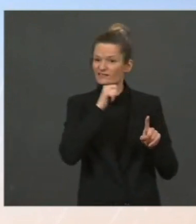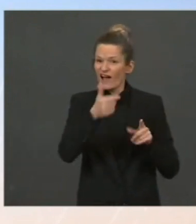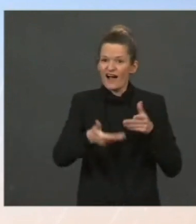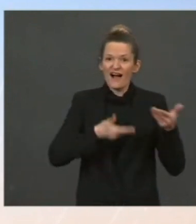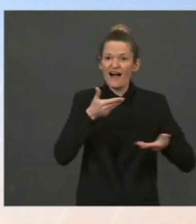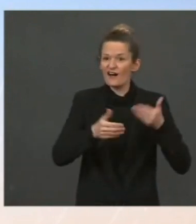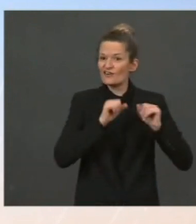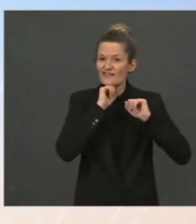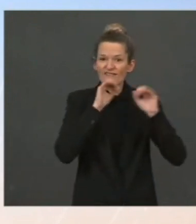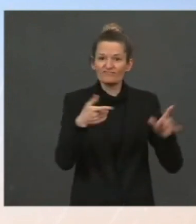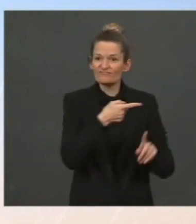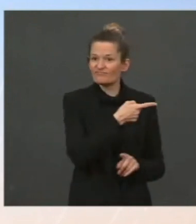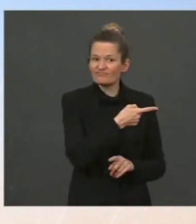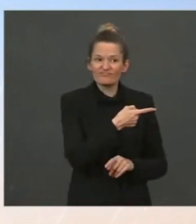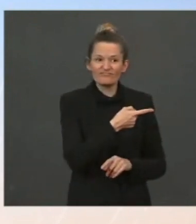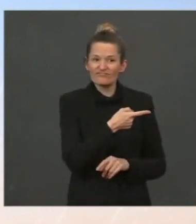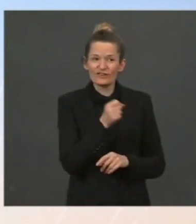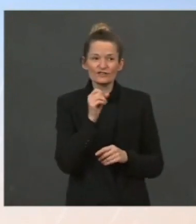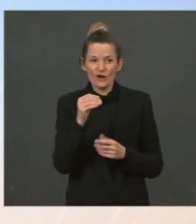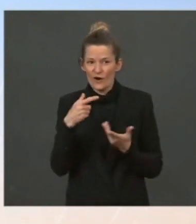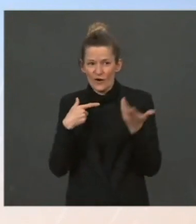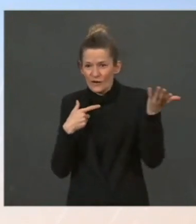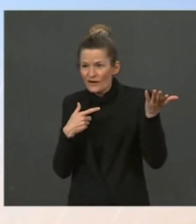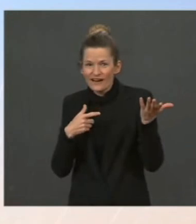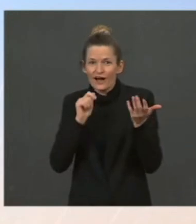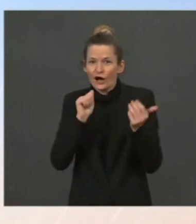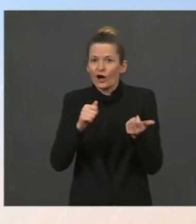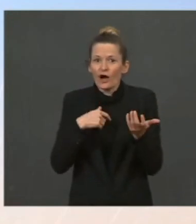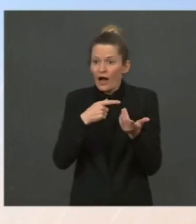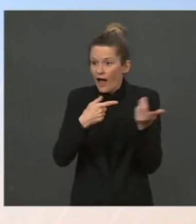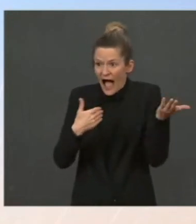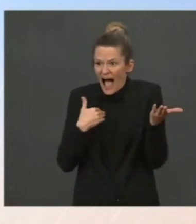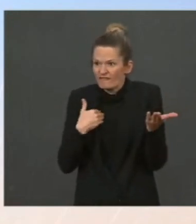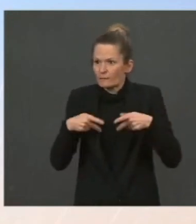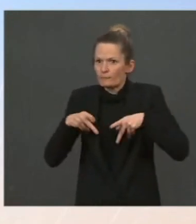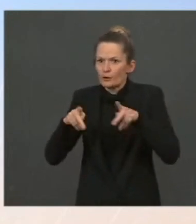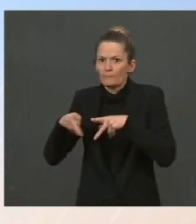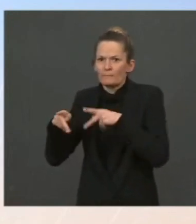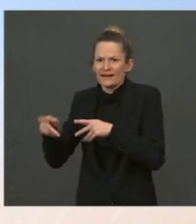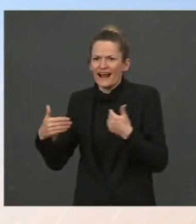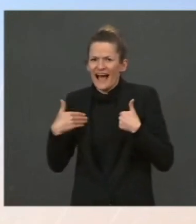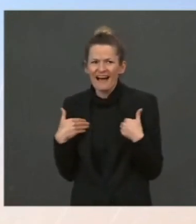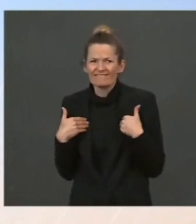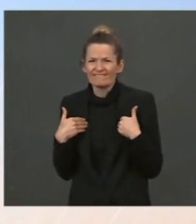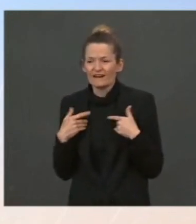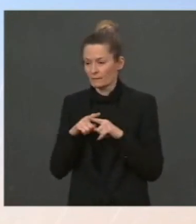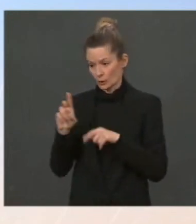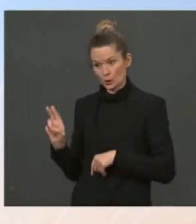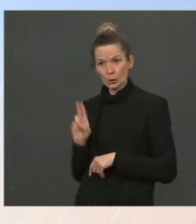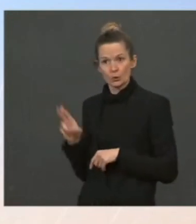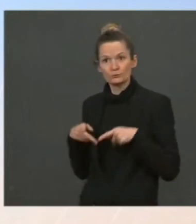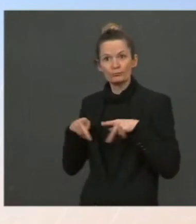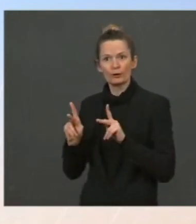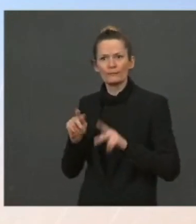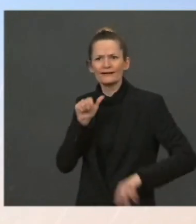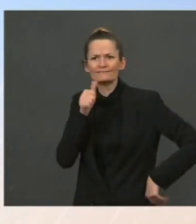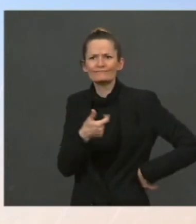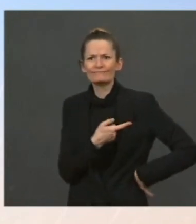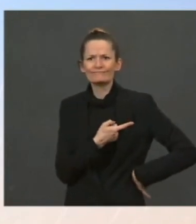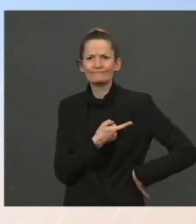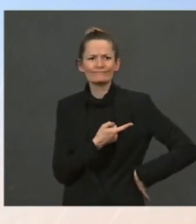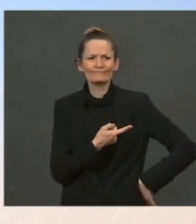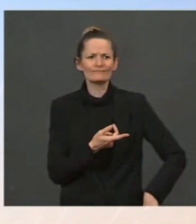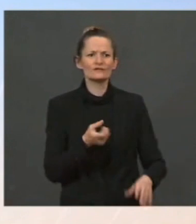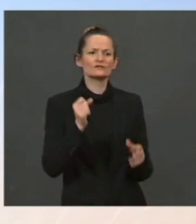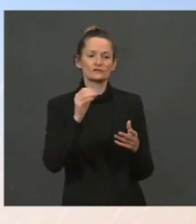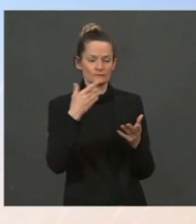on the rigs. They have not taken advantage of the permits that they have on the land that they have. April. Yes, Madam Secretary.